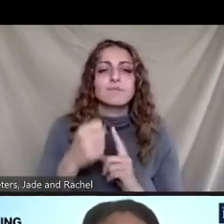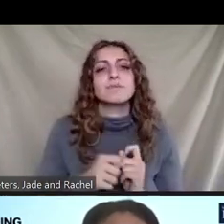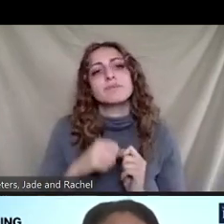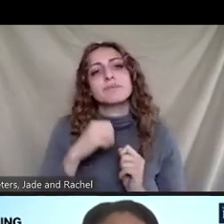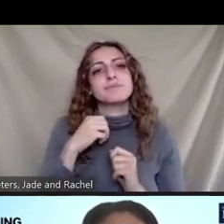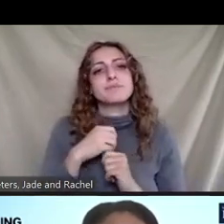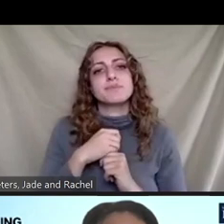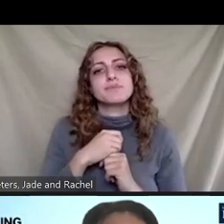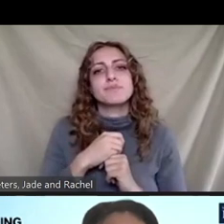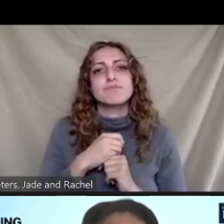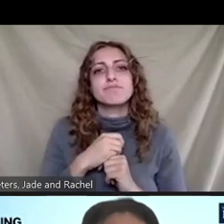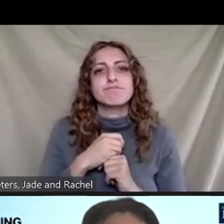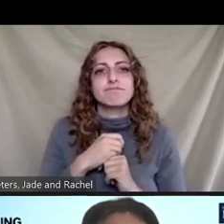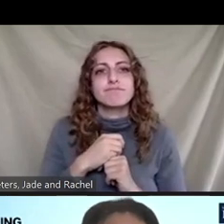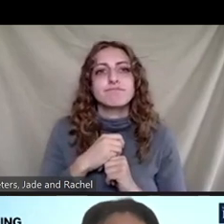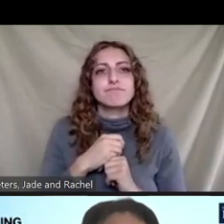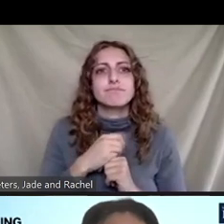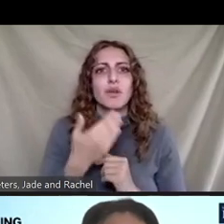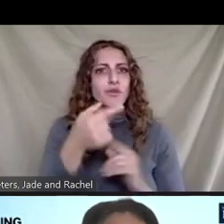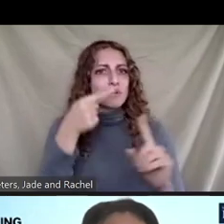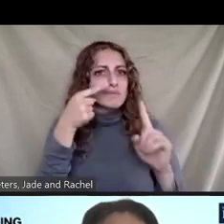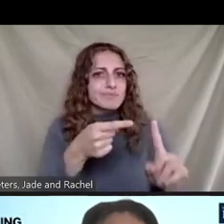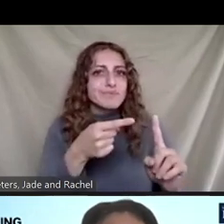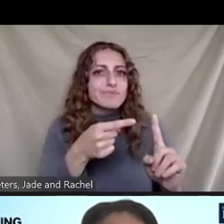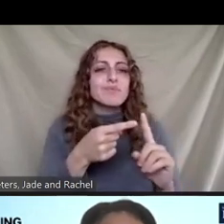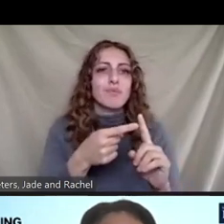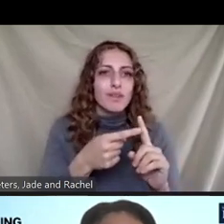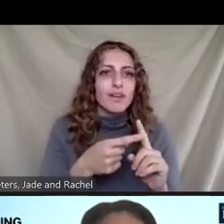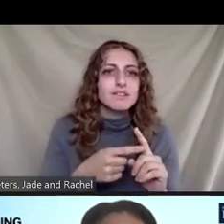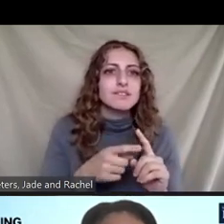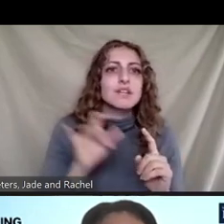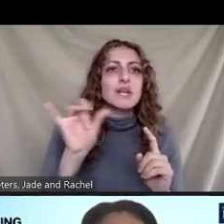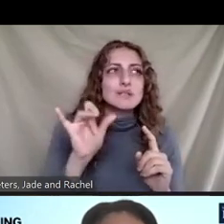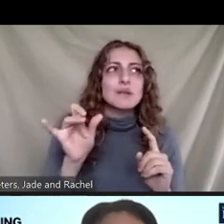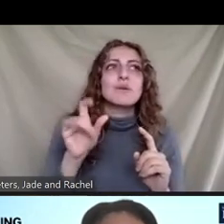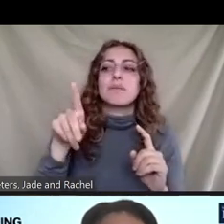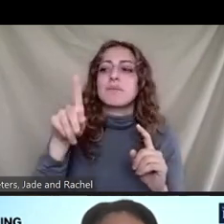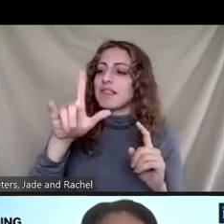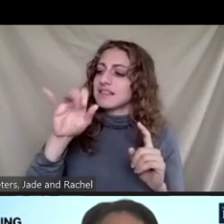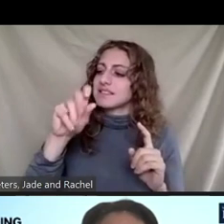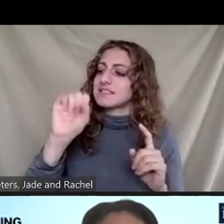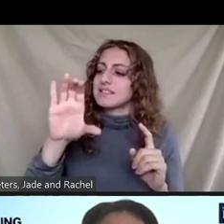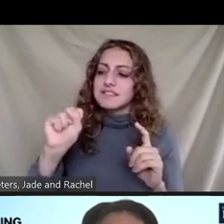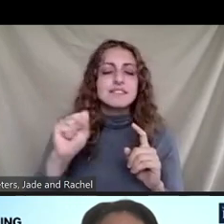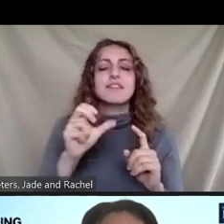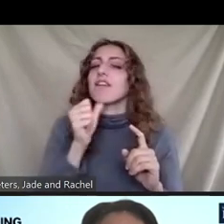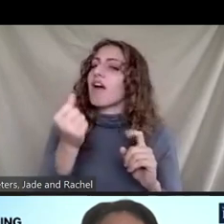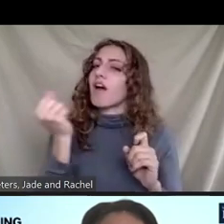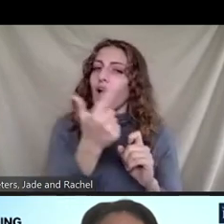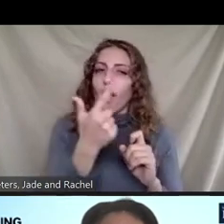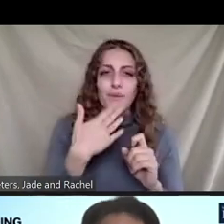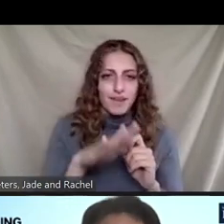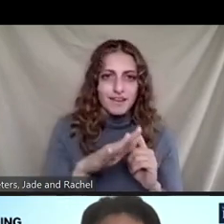Yeah. Great point. And I should also not mention all plastics are bad. There are some natural polymers, course. Great point.